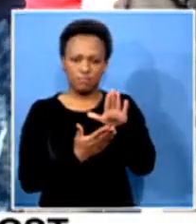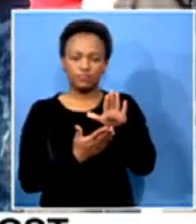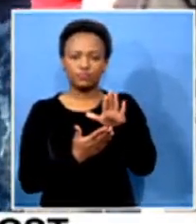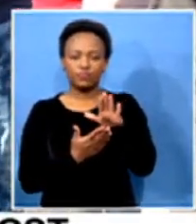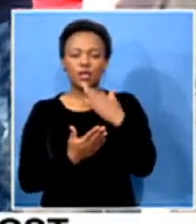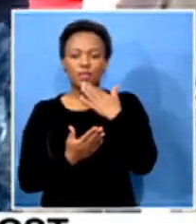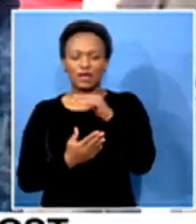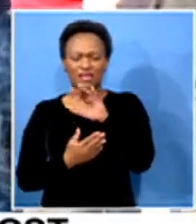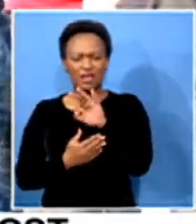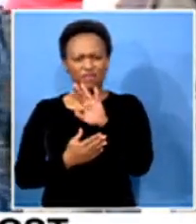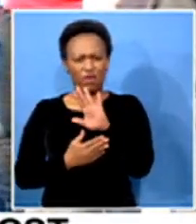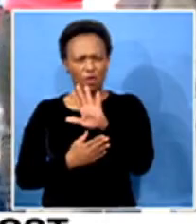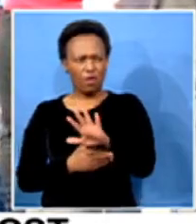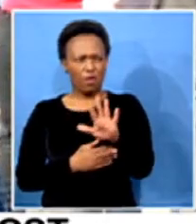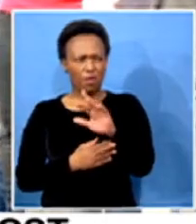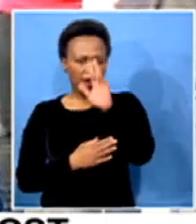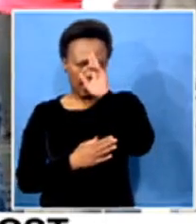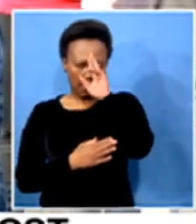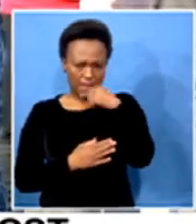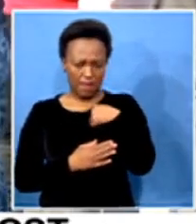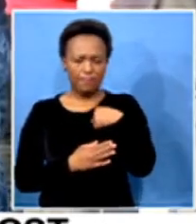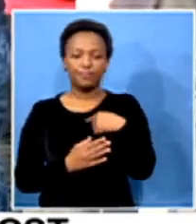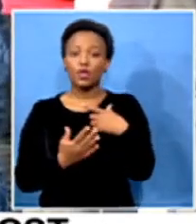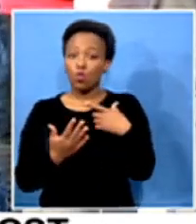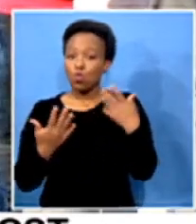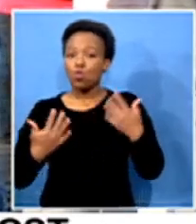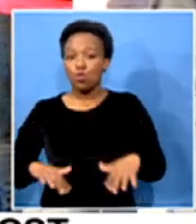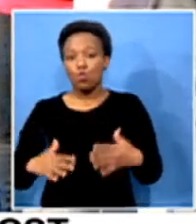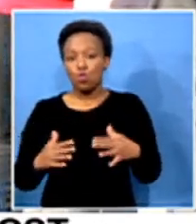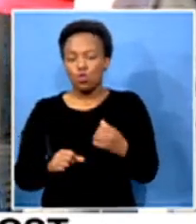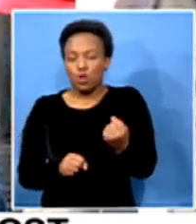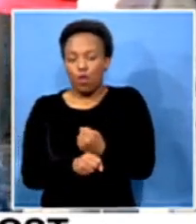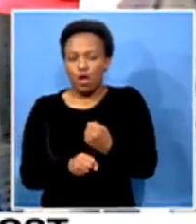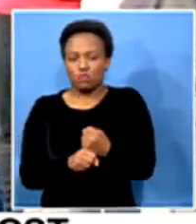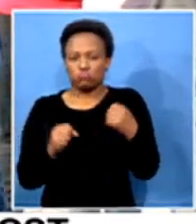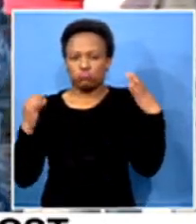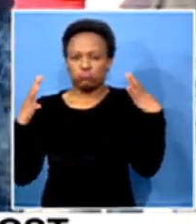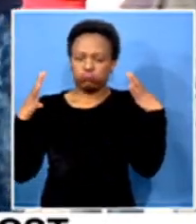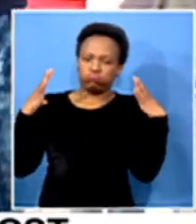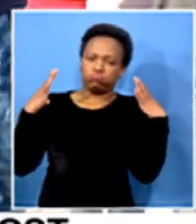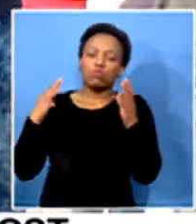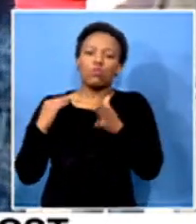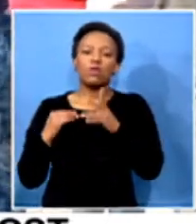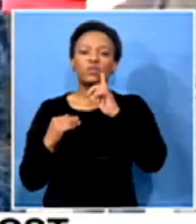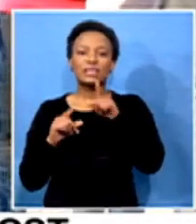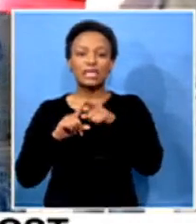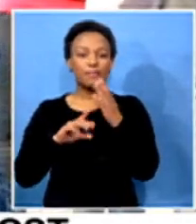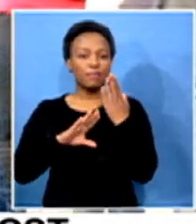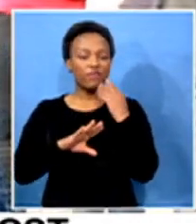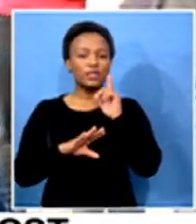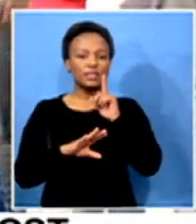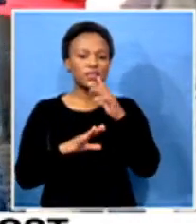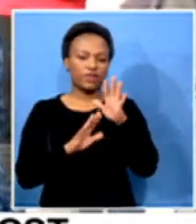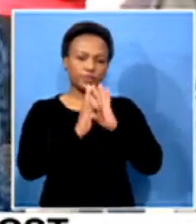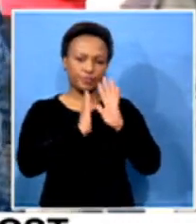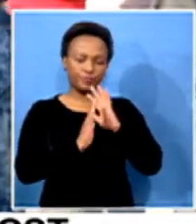about 34, if I can remember well, it's going to be quite a heavy workload on the teachers, like the teacher that we spoke to mentioned. We'll